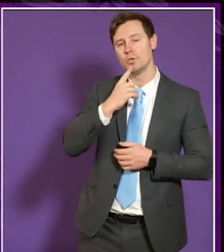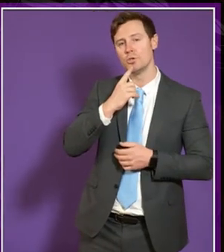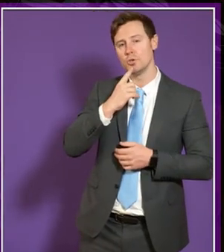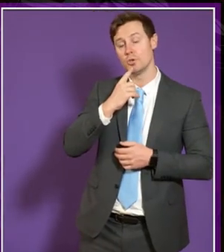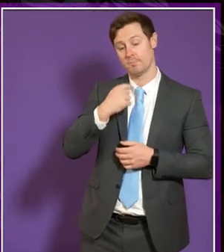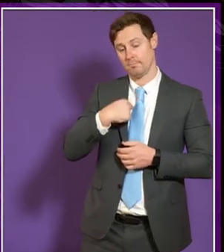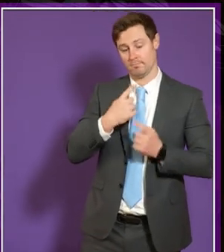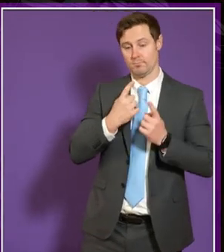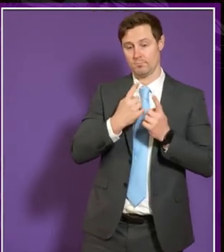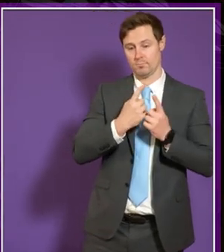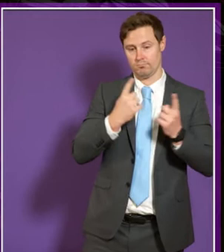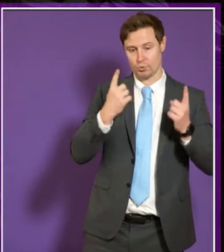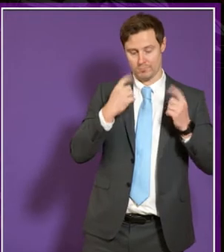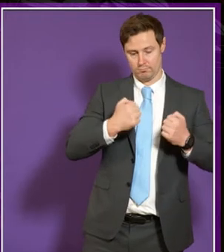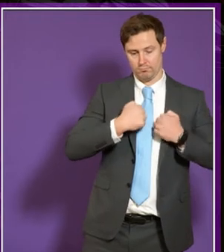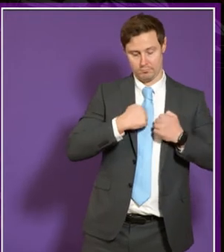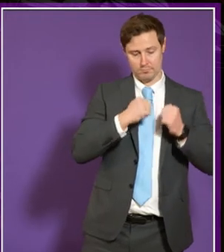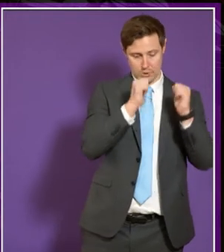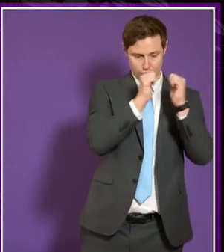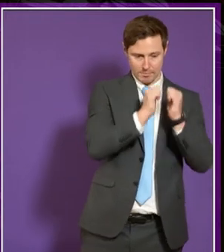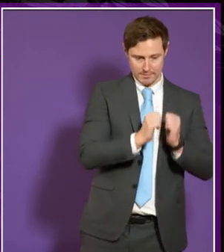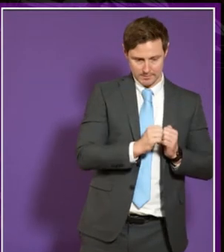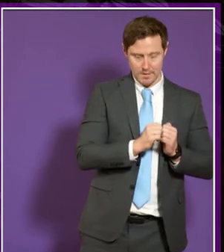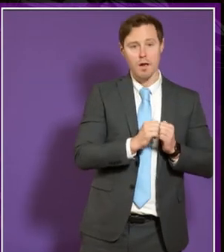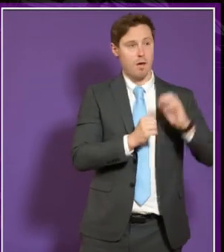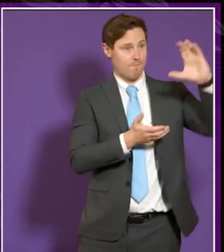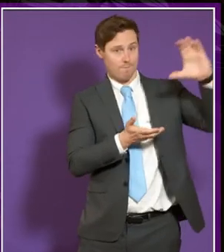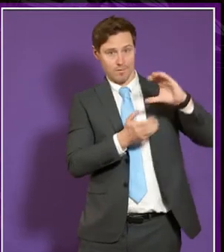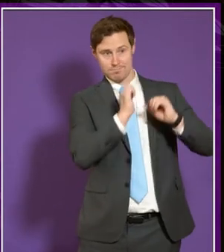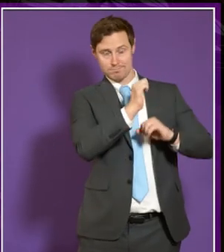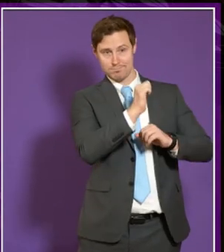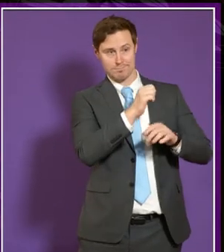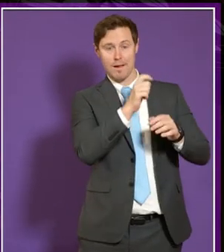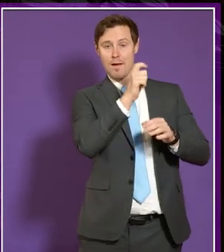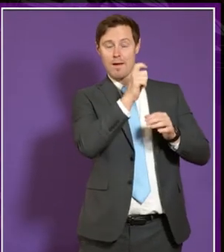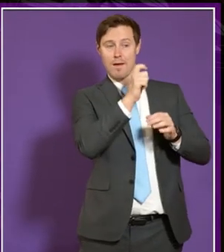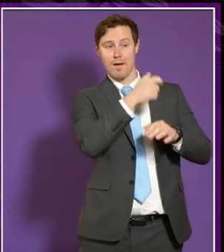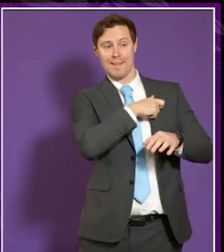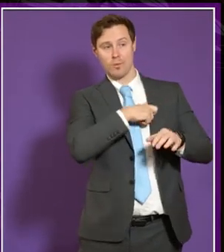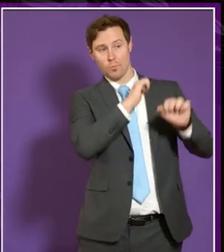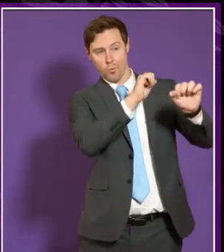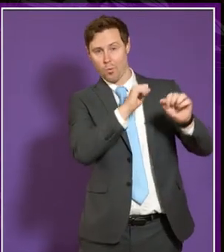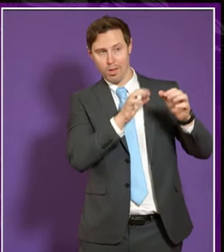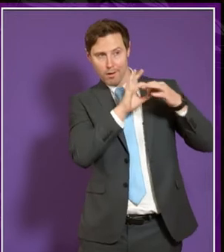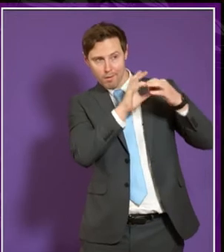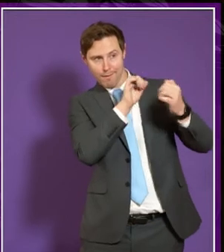universities outcome agreements and our discussions with the funding council these are constantly evolving so there are additional